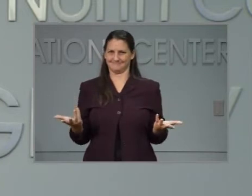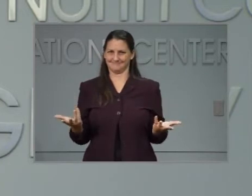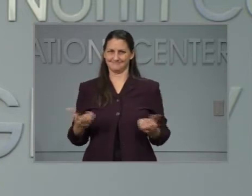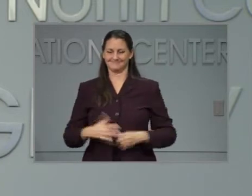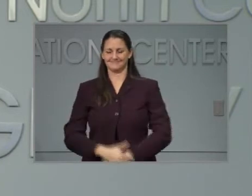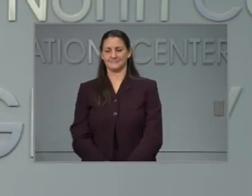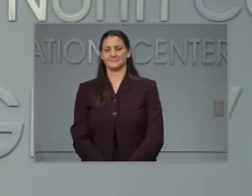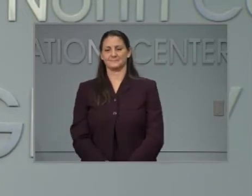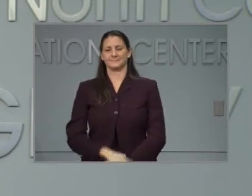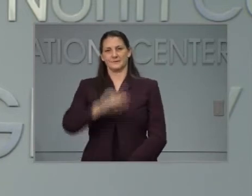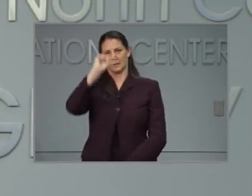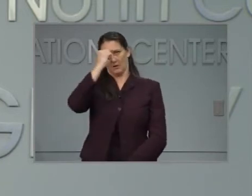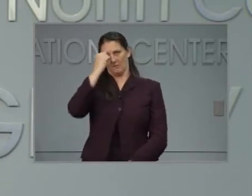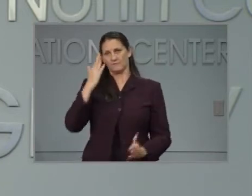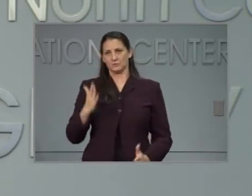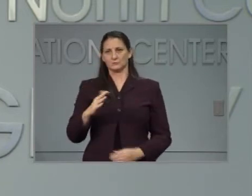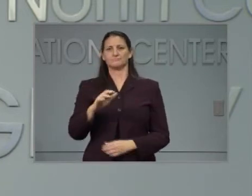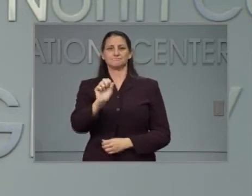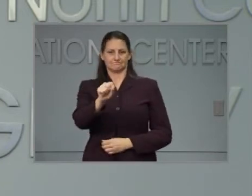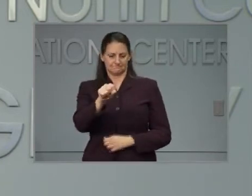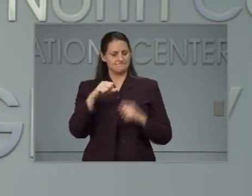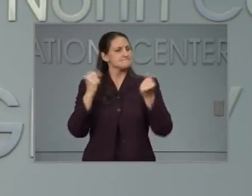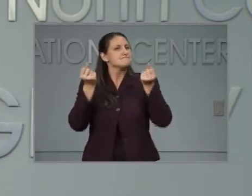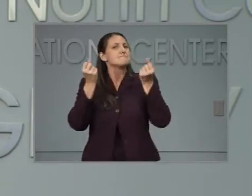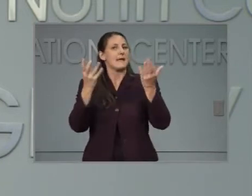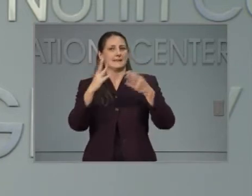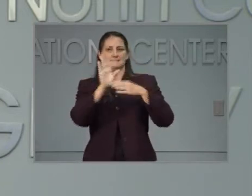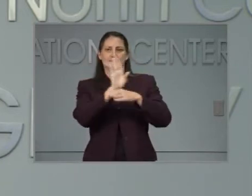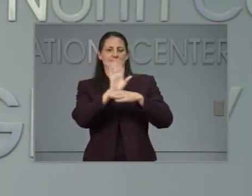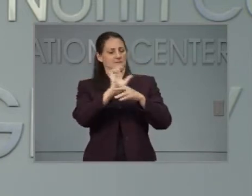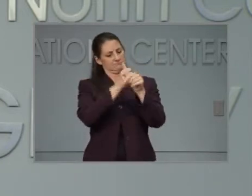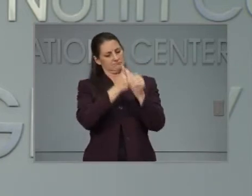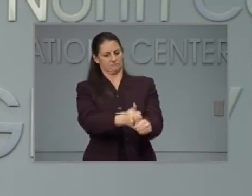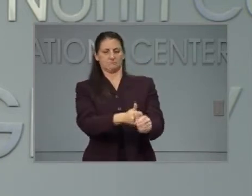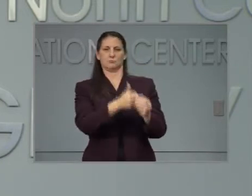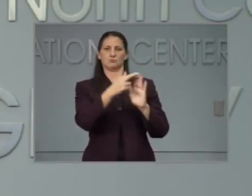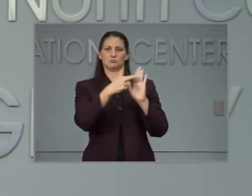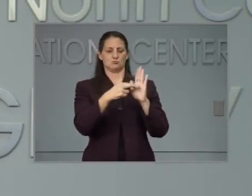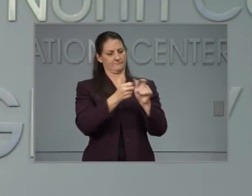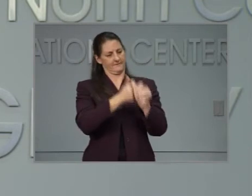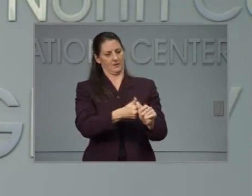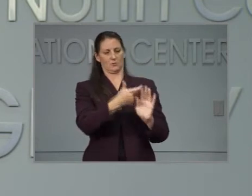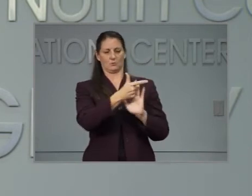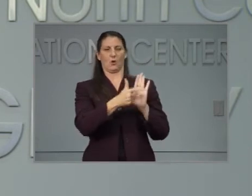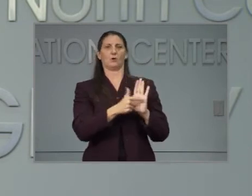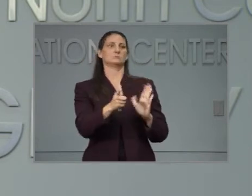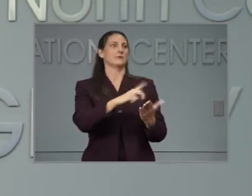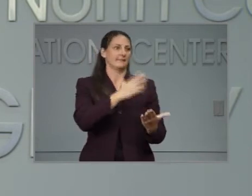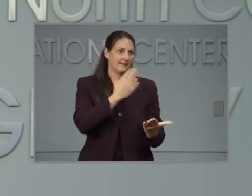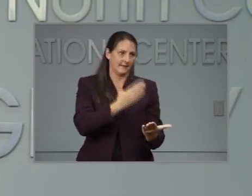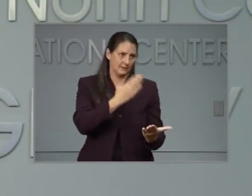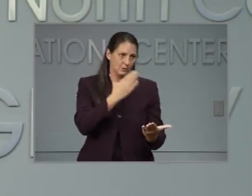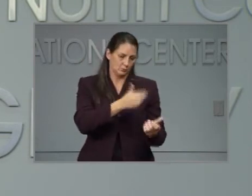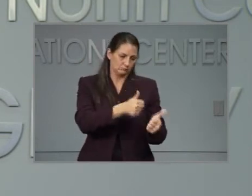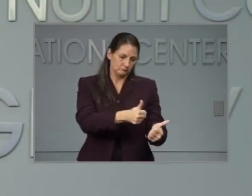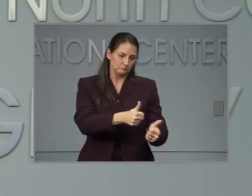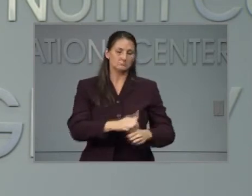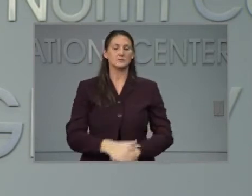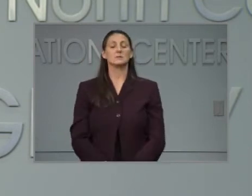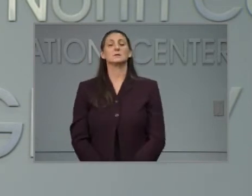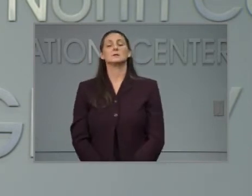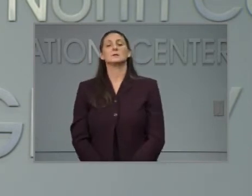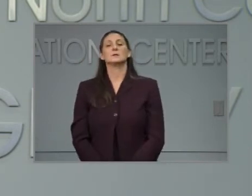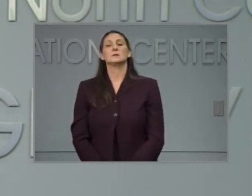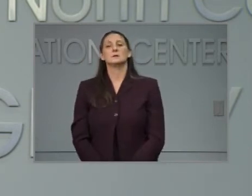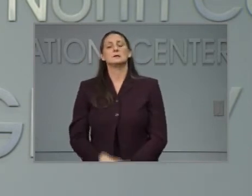businesses are obeying the law and we appreciate that. One of the exceptions that allowed